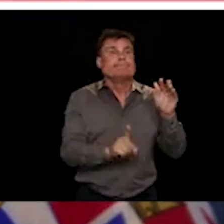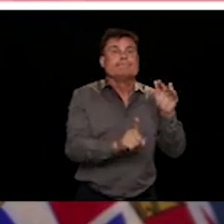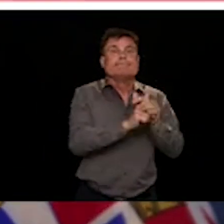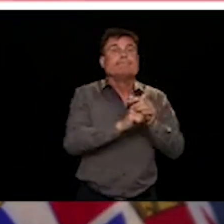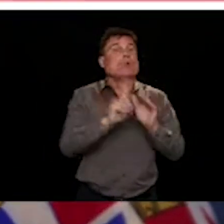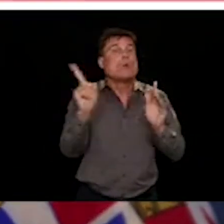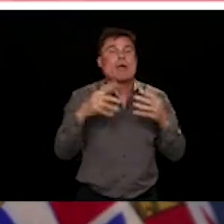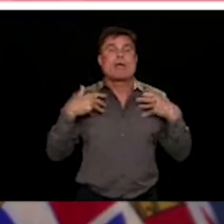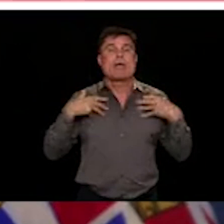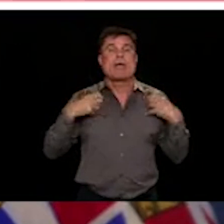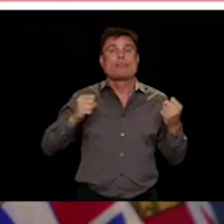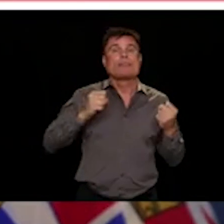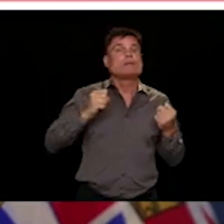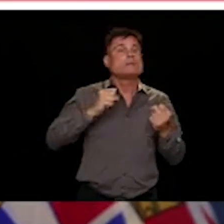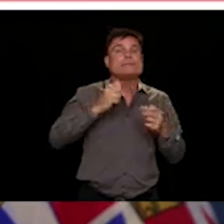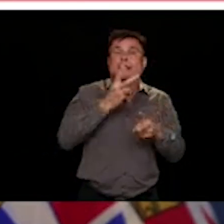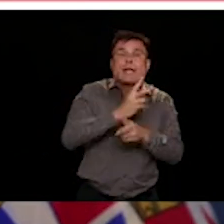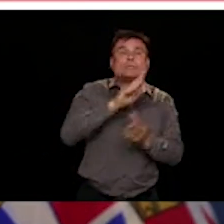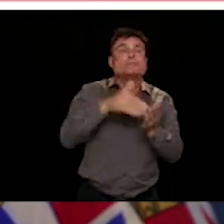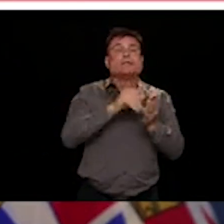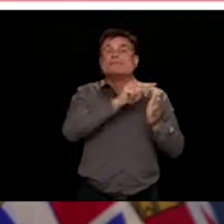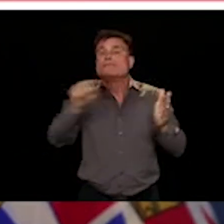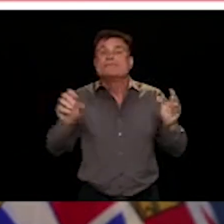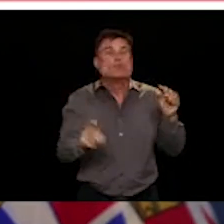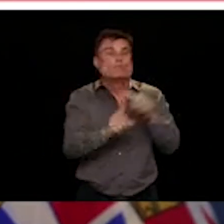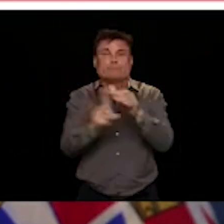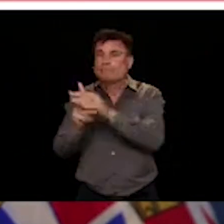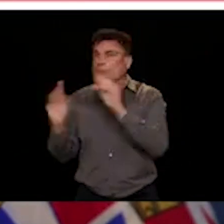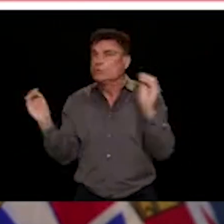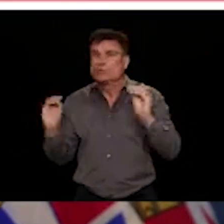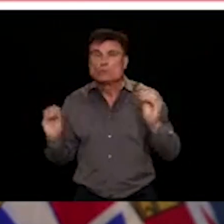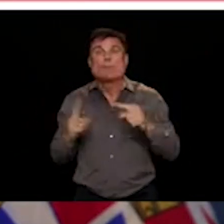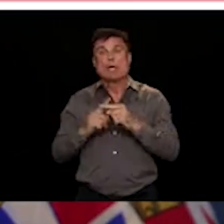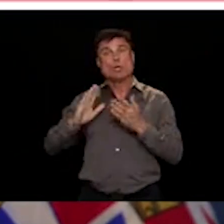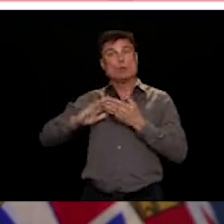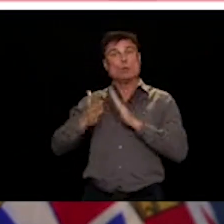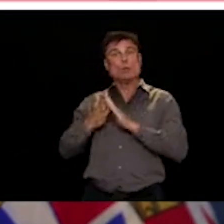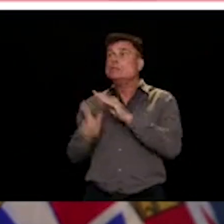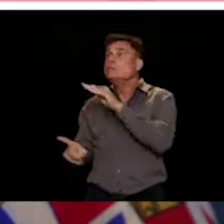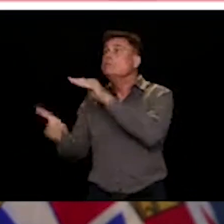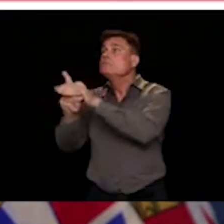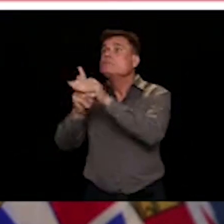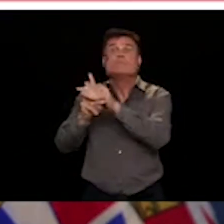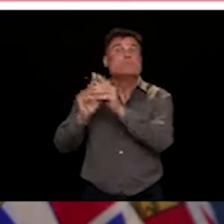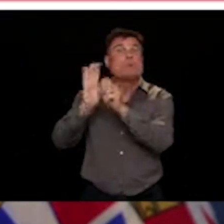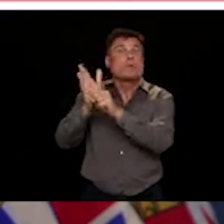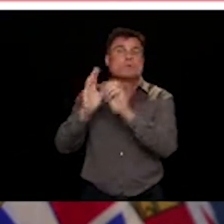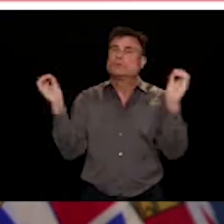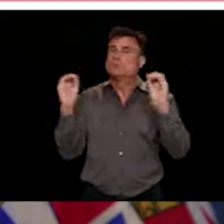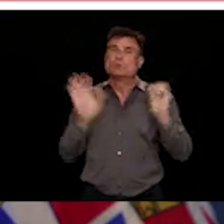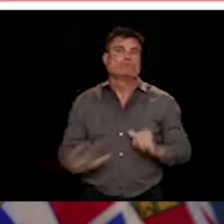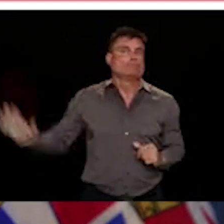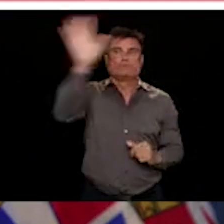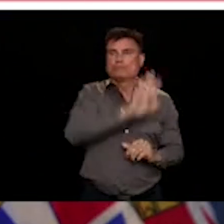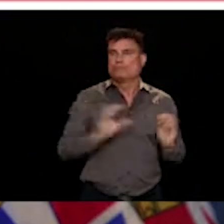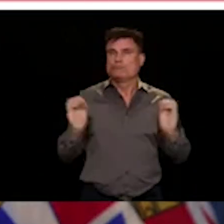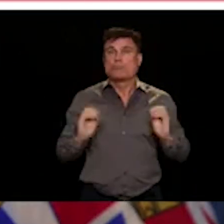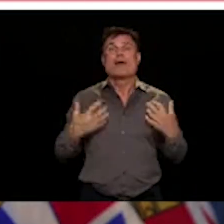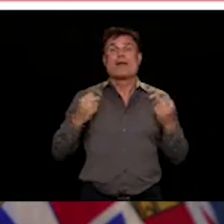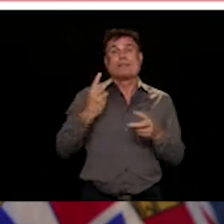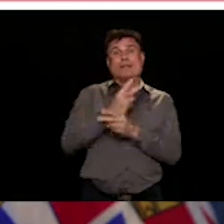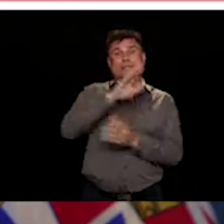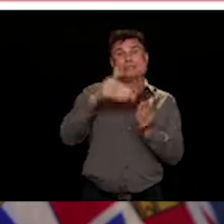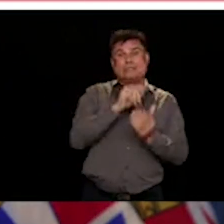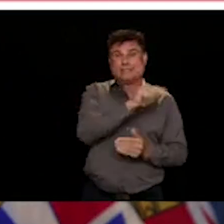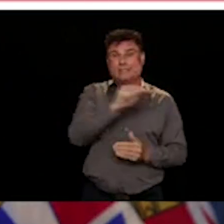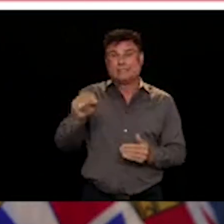We have seven active outbreaks in our health care system, six in long-term care, and one in acute care. And we've had an